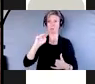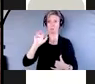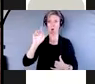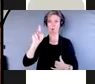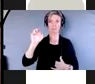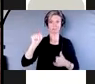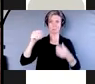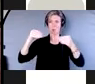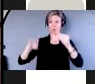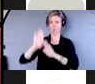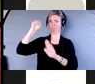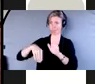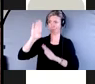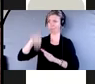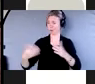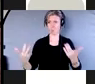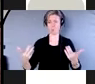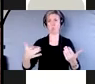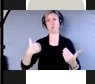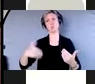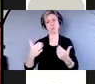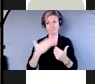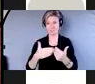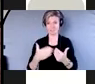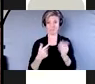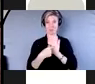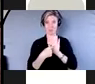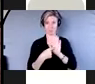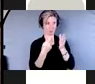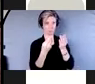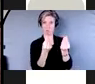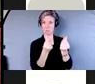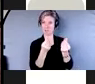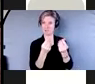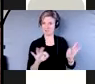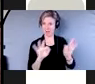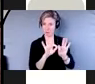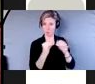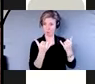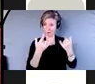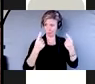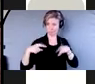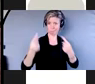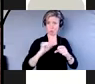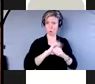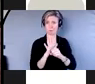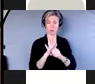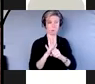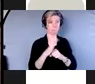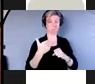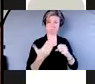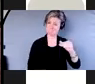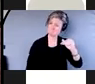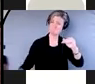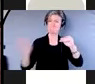dime, right? Property values with COVID in some areas have skyrocketed. So again, looking at, do they really